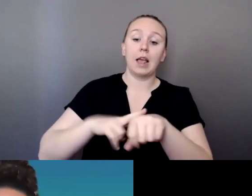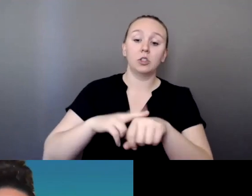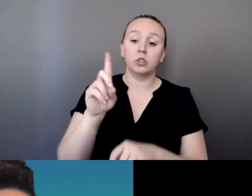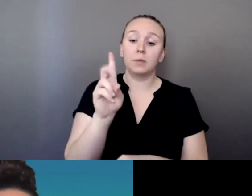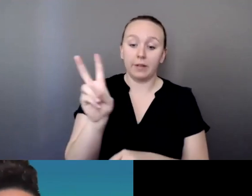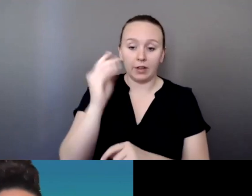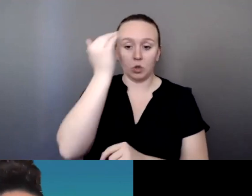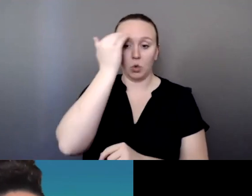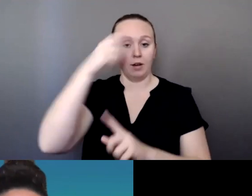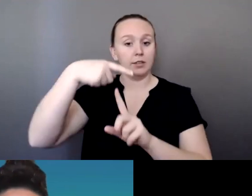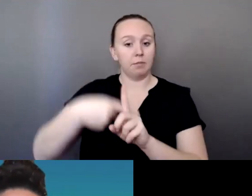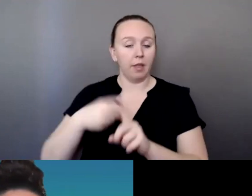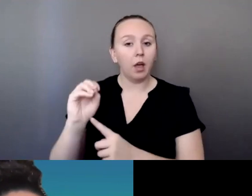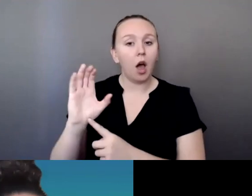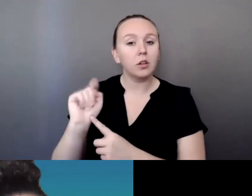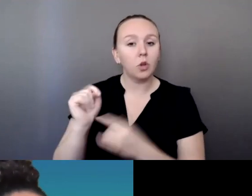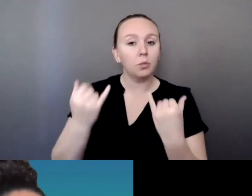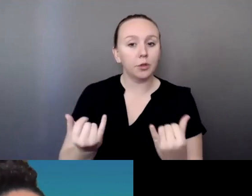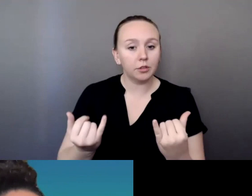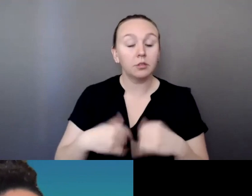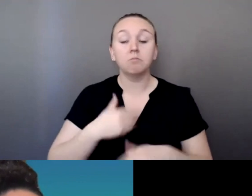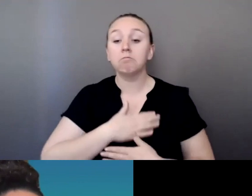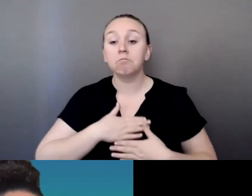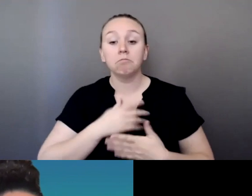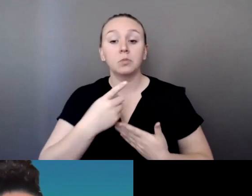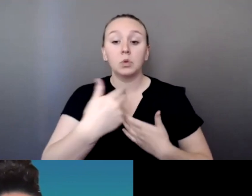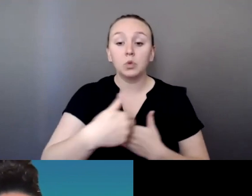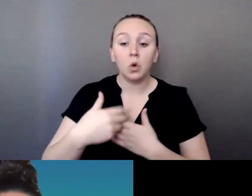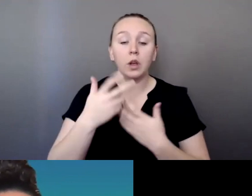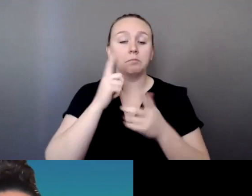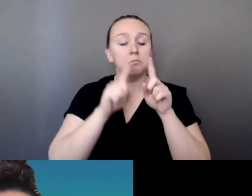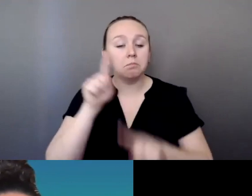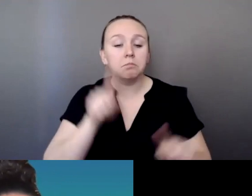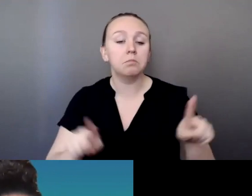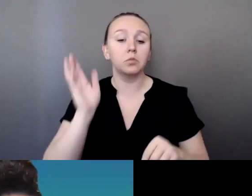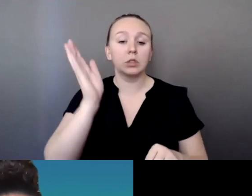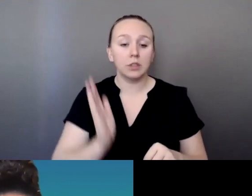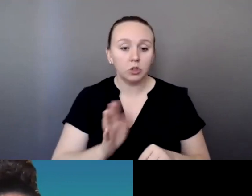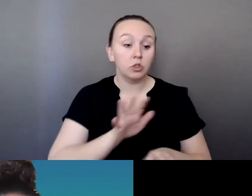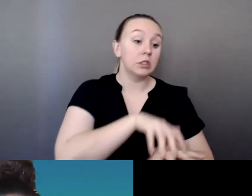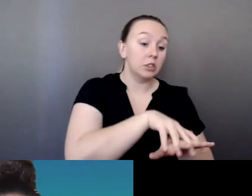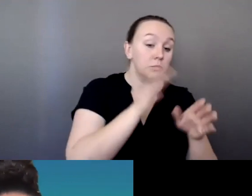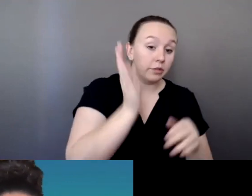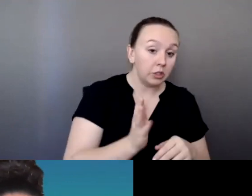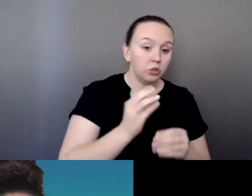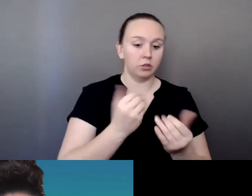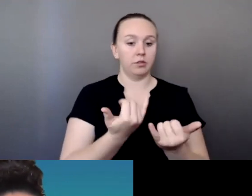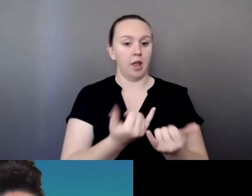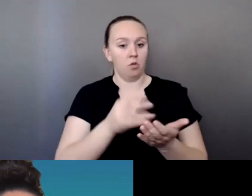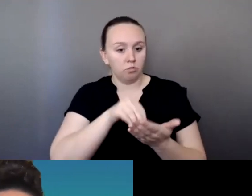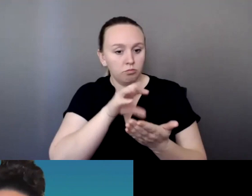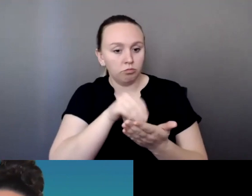thankful that you made this journey with so many Indigenous presenters and so much new knowledge. If you are one of my Indigenous relatives,